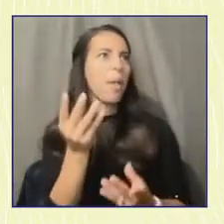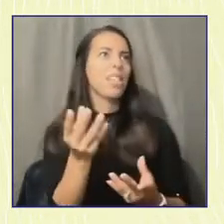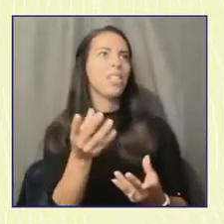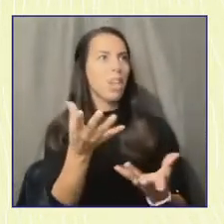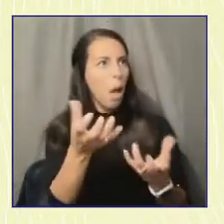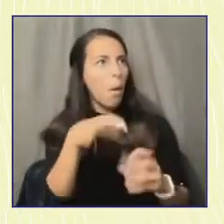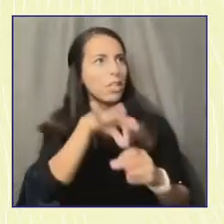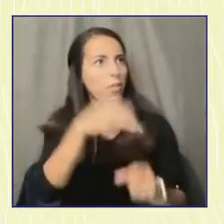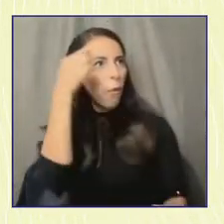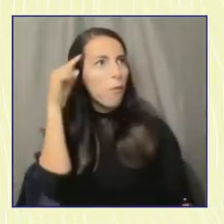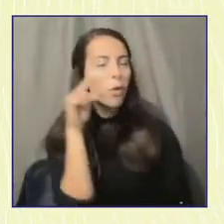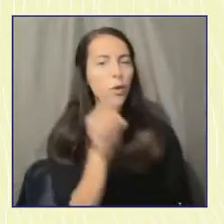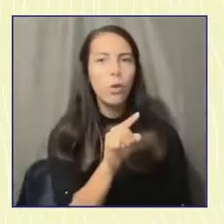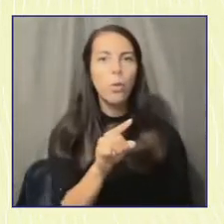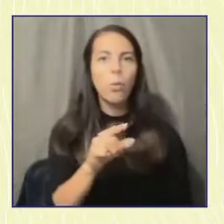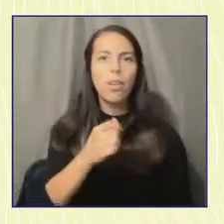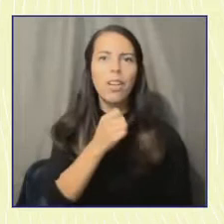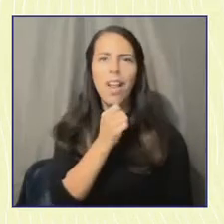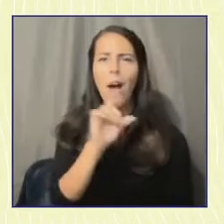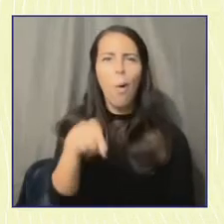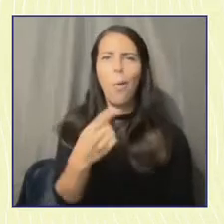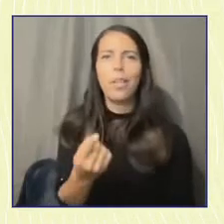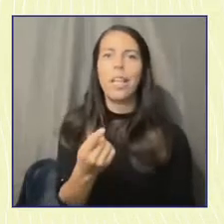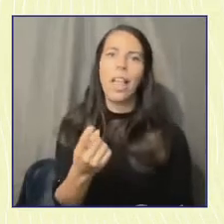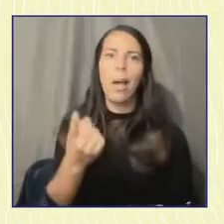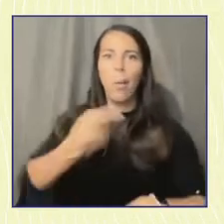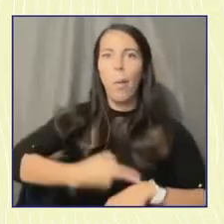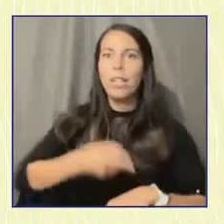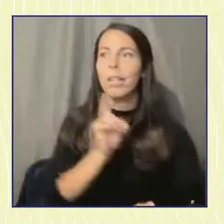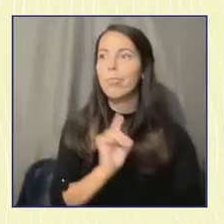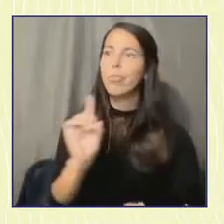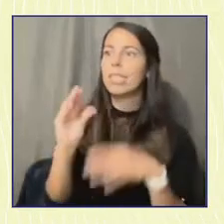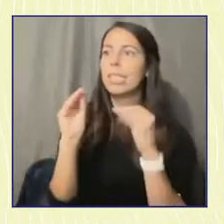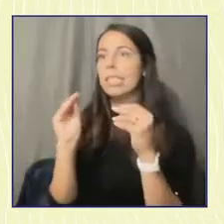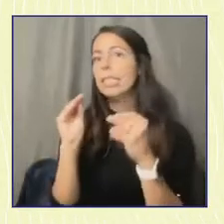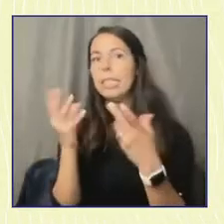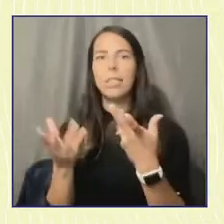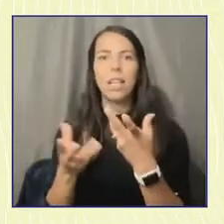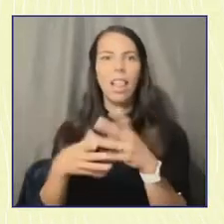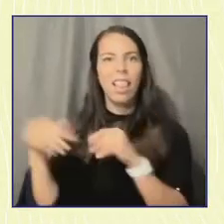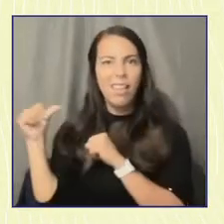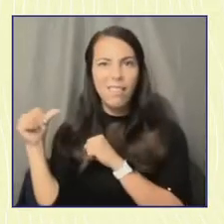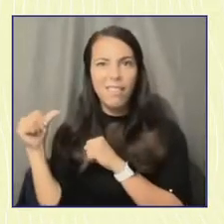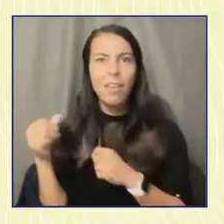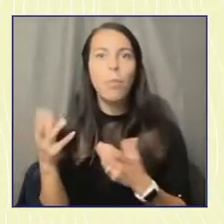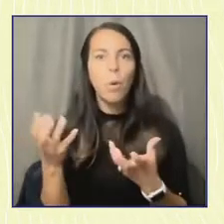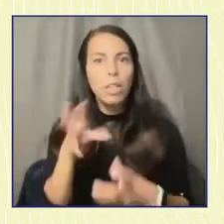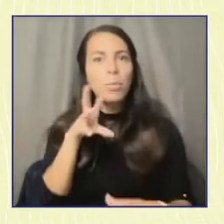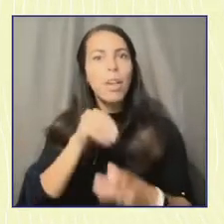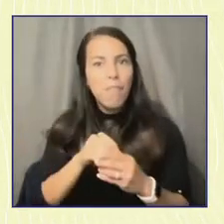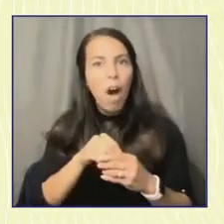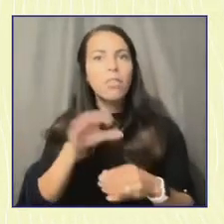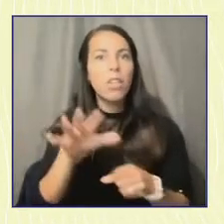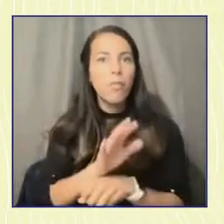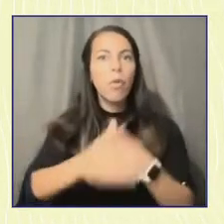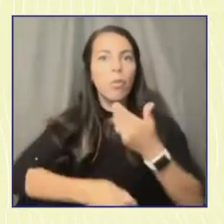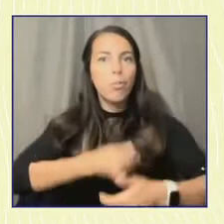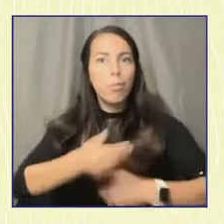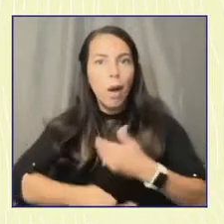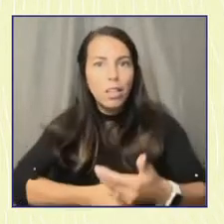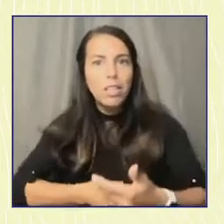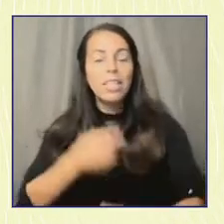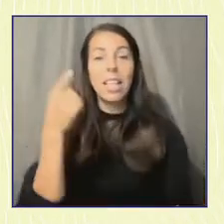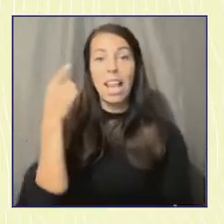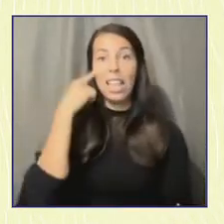over exaggerate the things that did during your term, because we were involved in that entire process. And I think that having community spokespeople